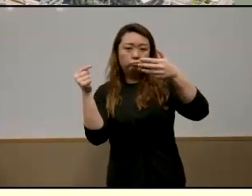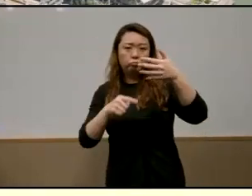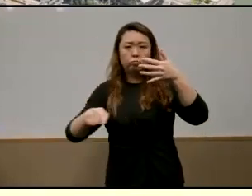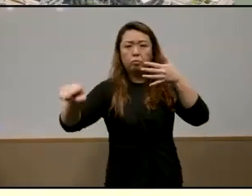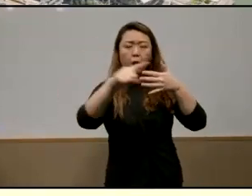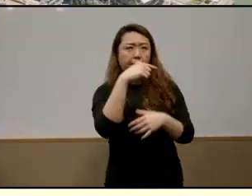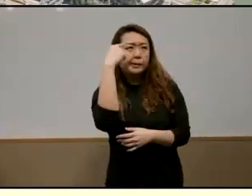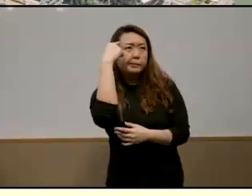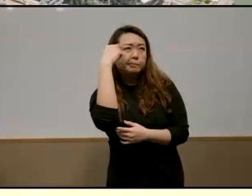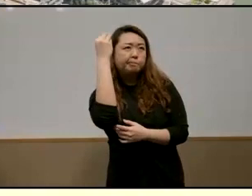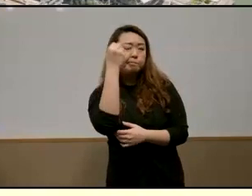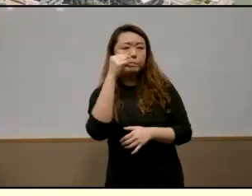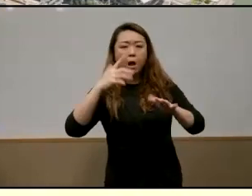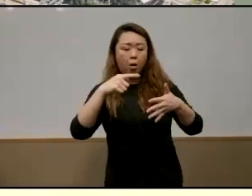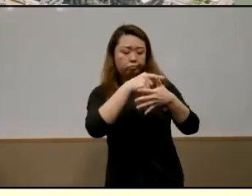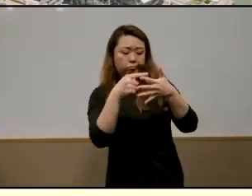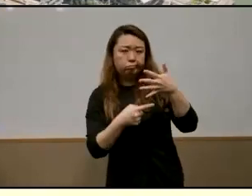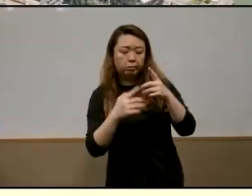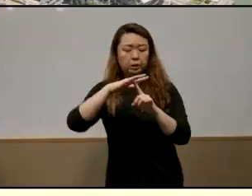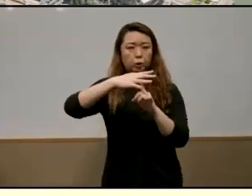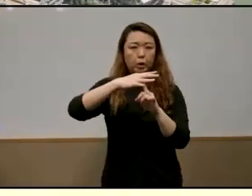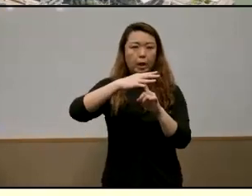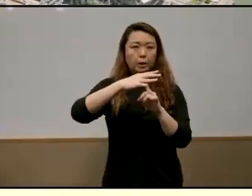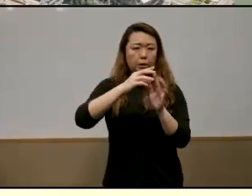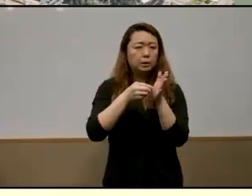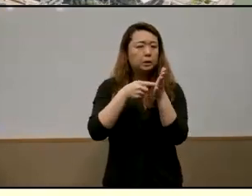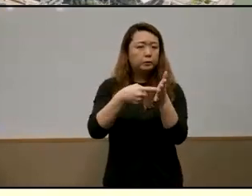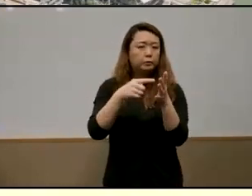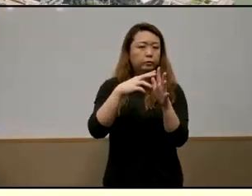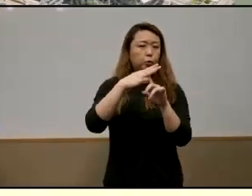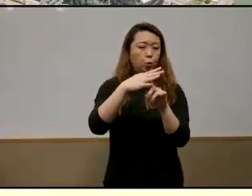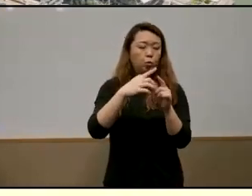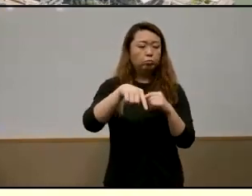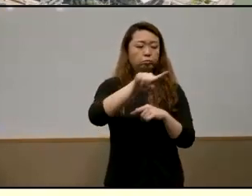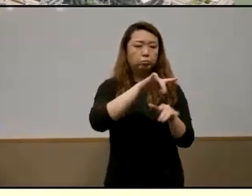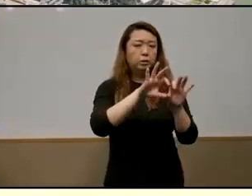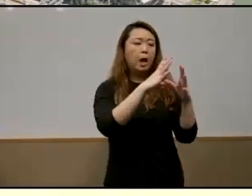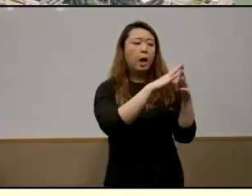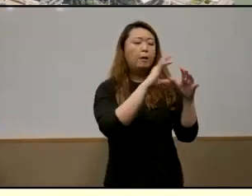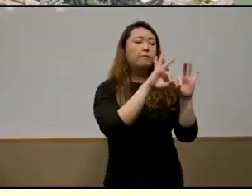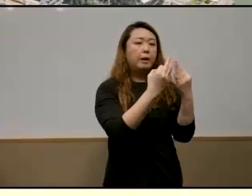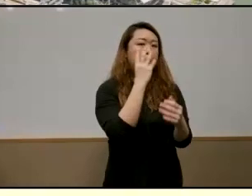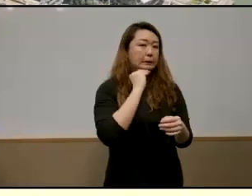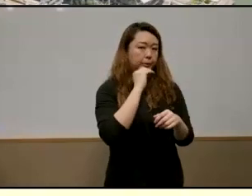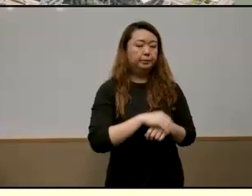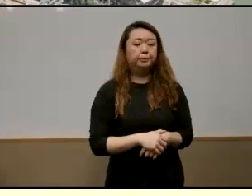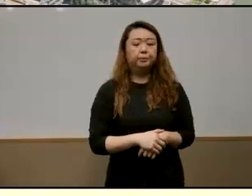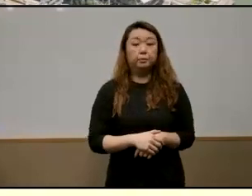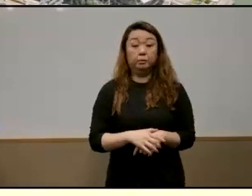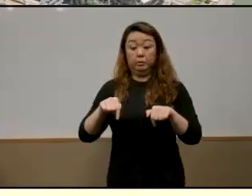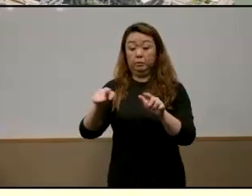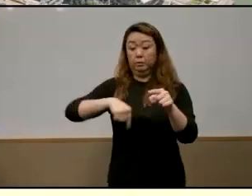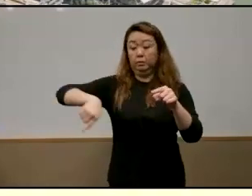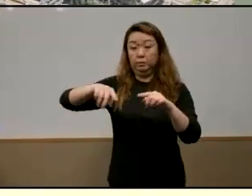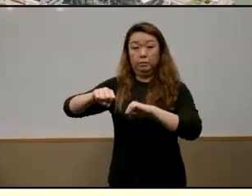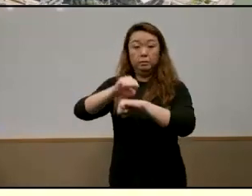such a context might shape families educational experiences so when the word singapore comes to mind people often think